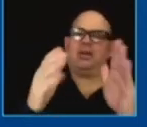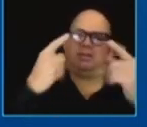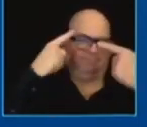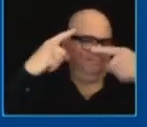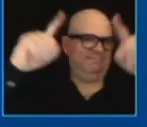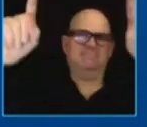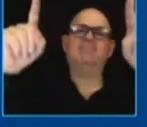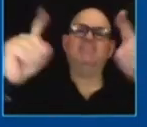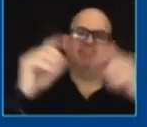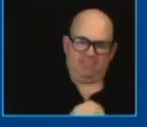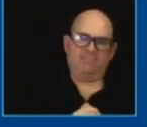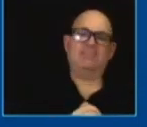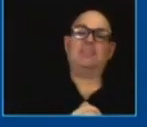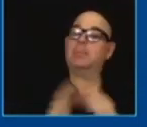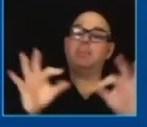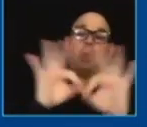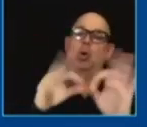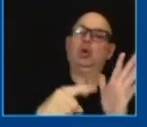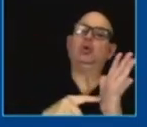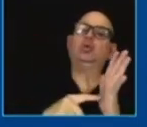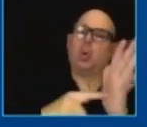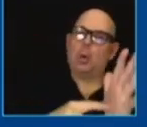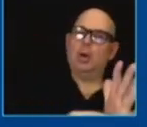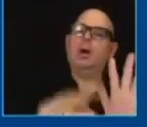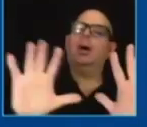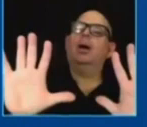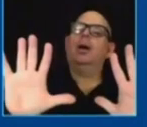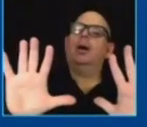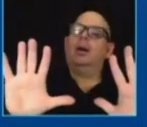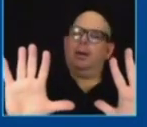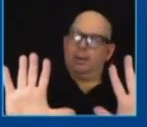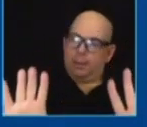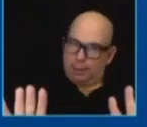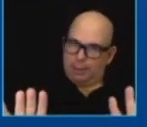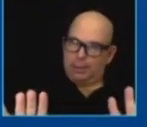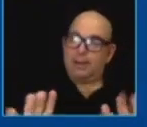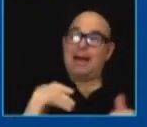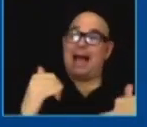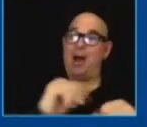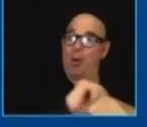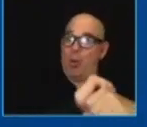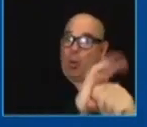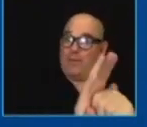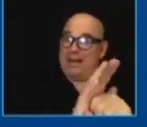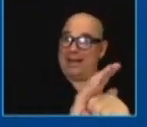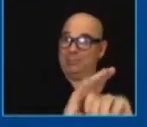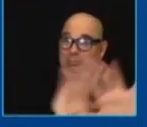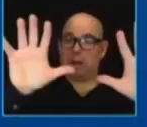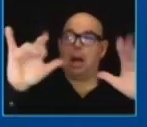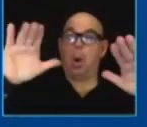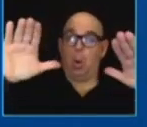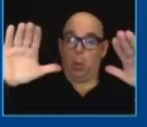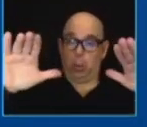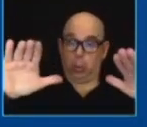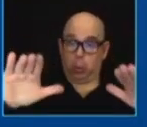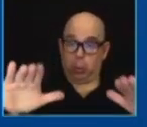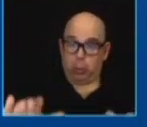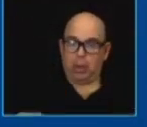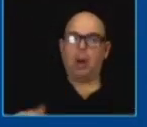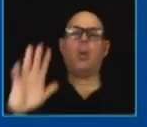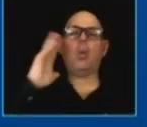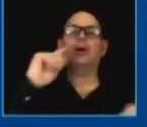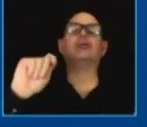breathing room once we get through this covid crisis then in fact i think you're see things change in a way that we're going to re